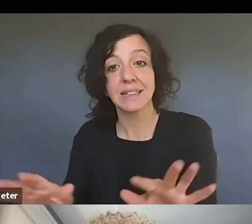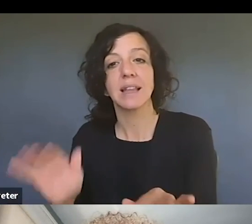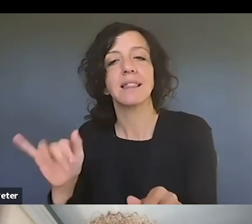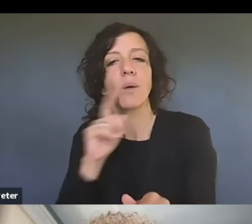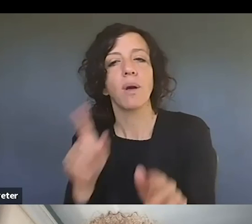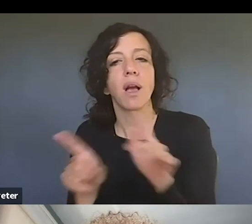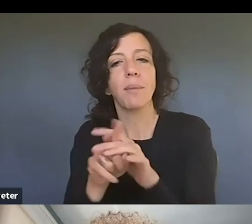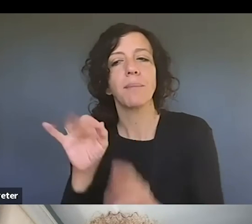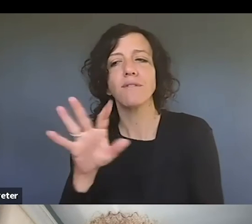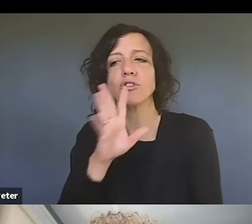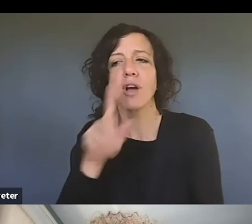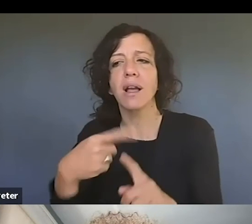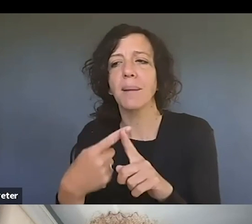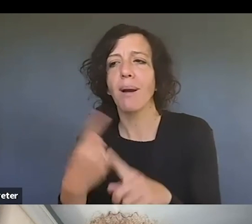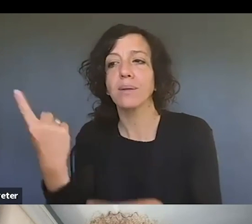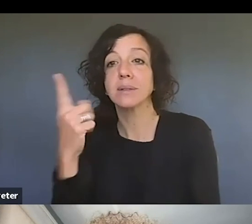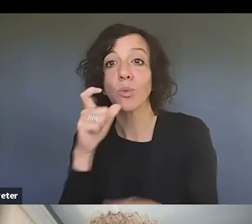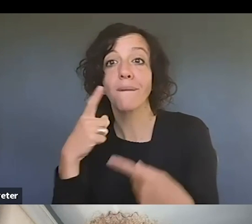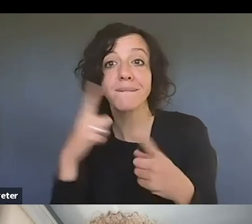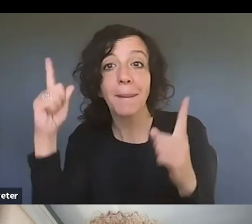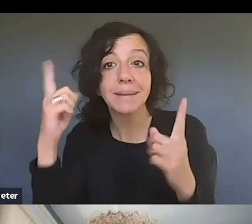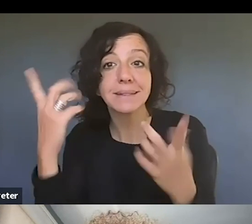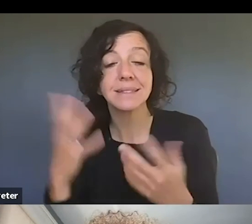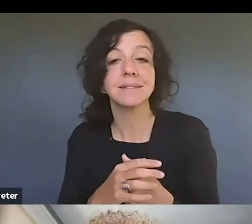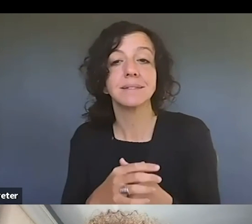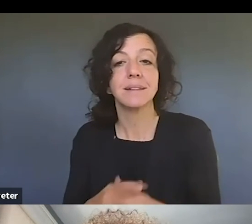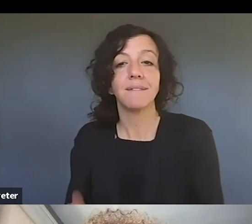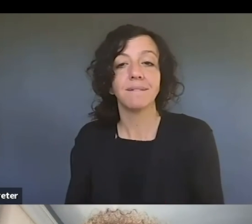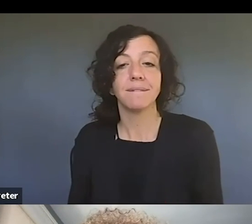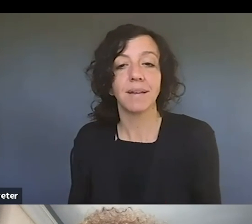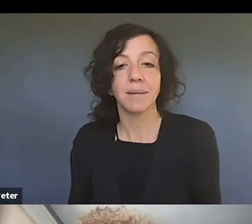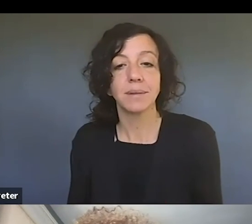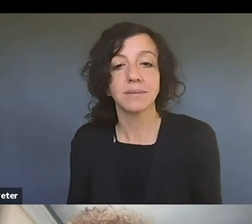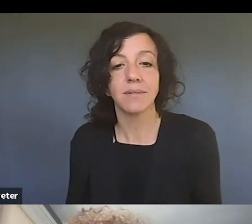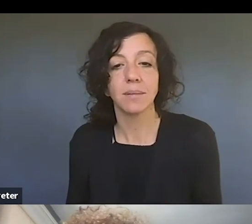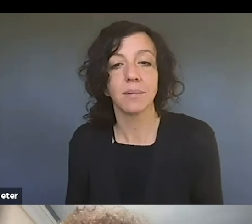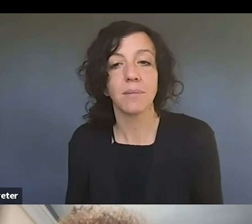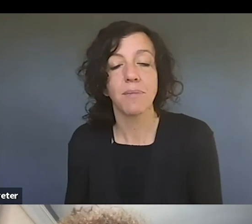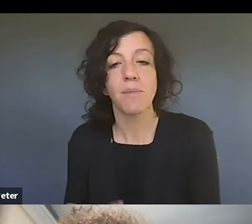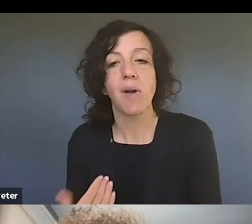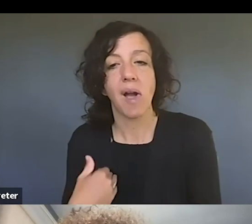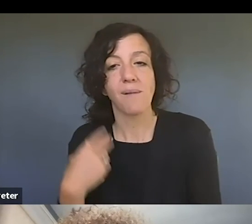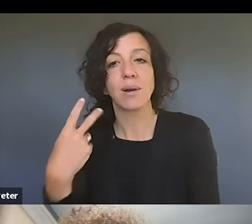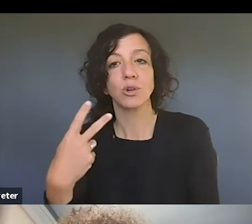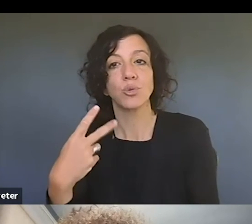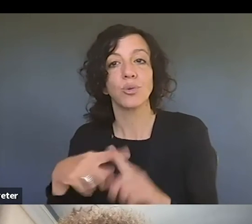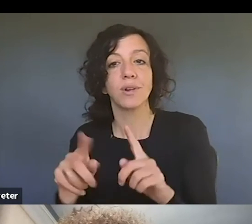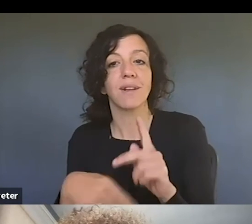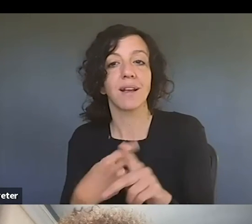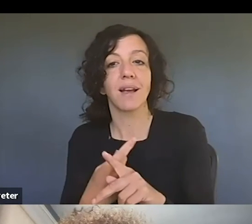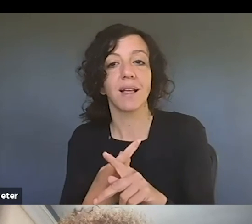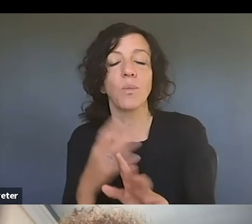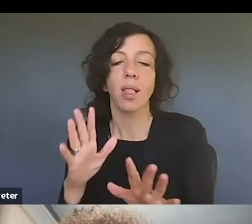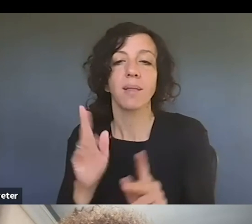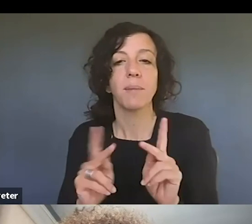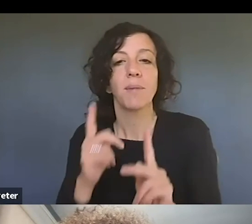about public figures, um, you know, there's, there are two types of people think